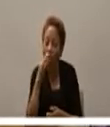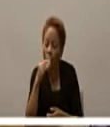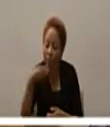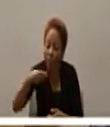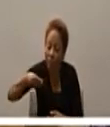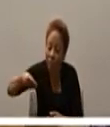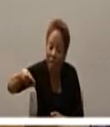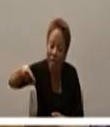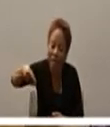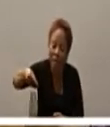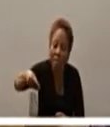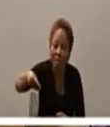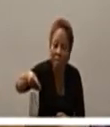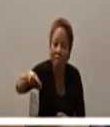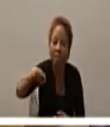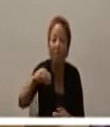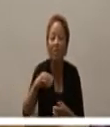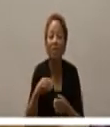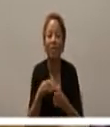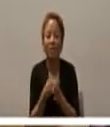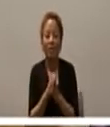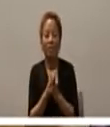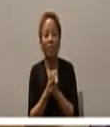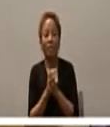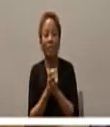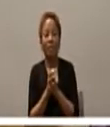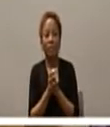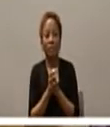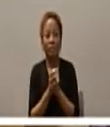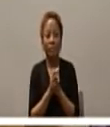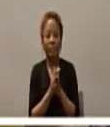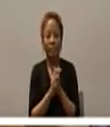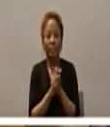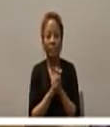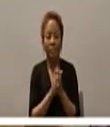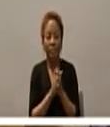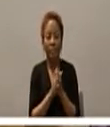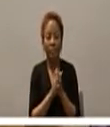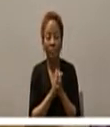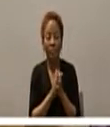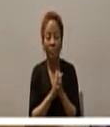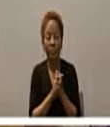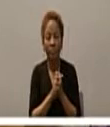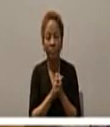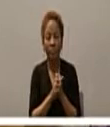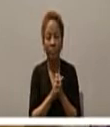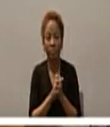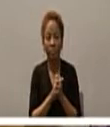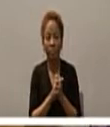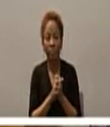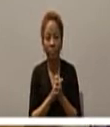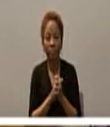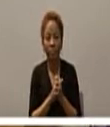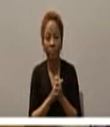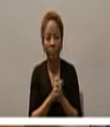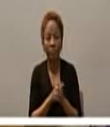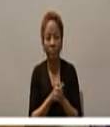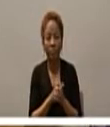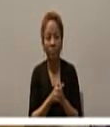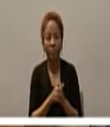she she took the medication which he wasn't didn't particularly like and she put it into the